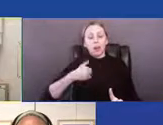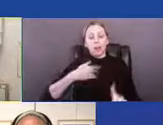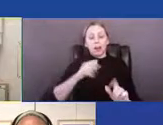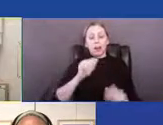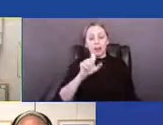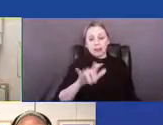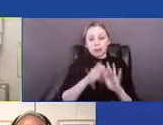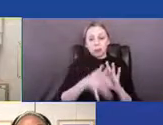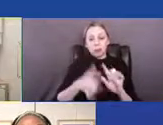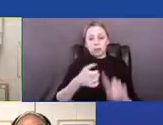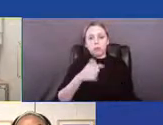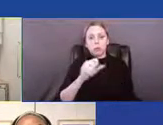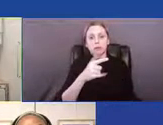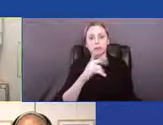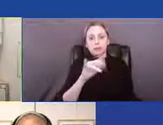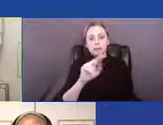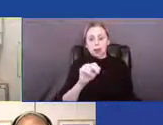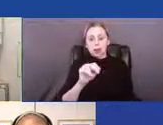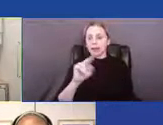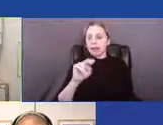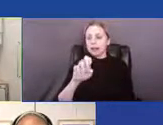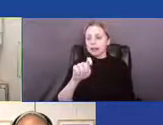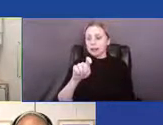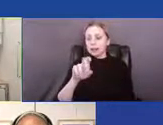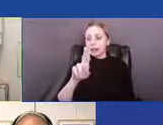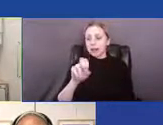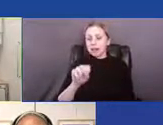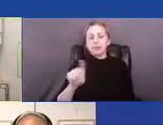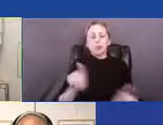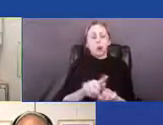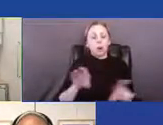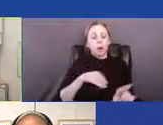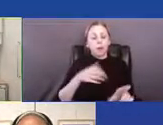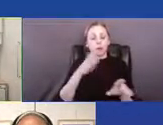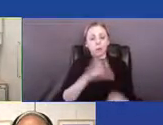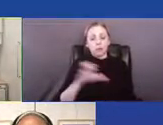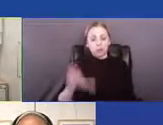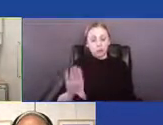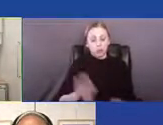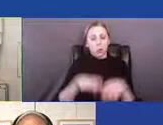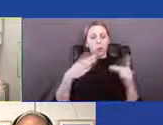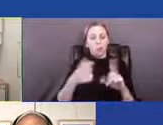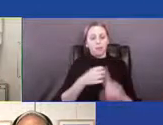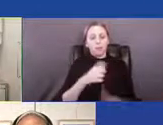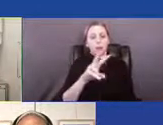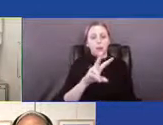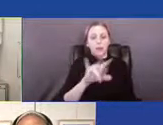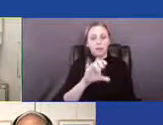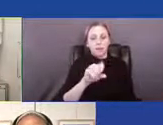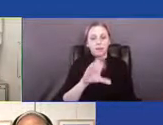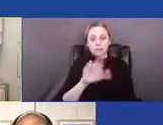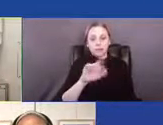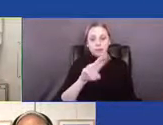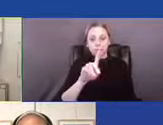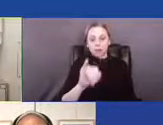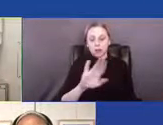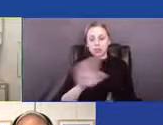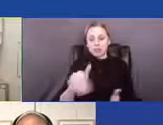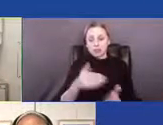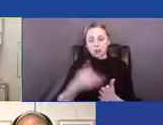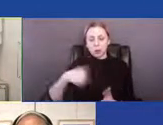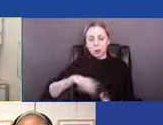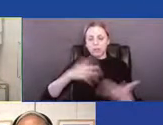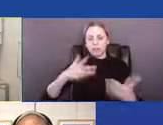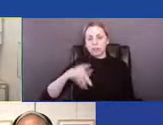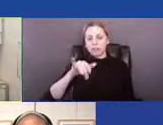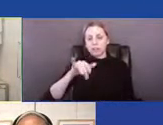and open closed captioning from the Viscardi Center, which we have pinned, designed into the